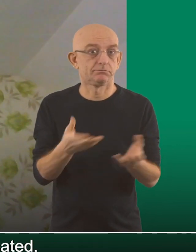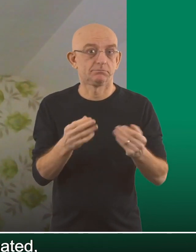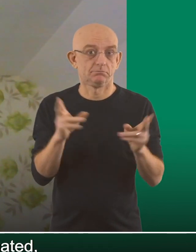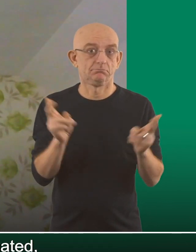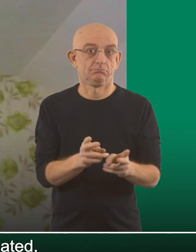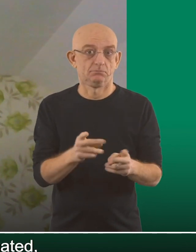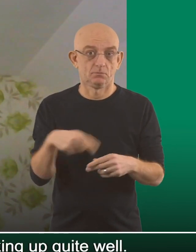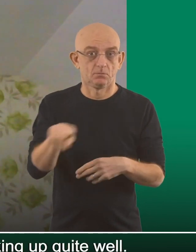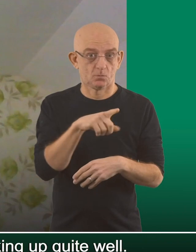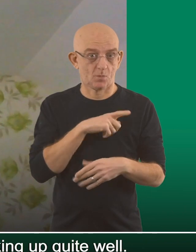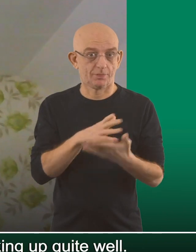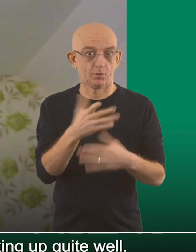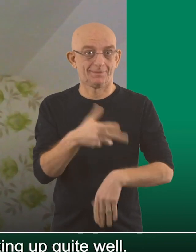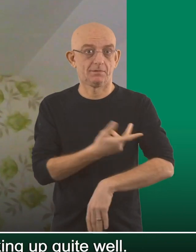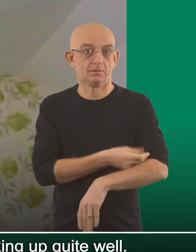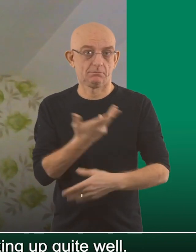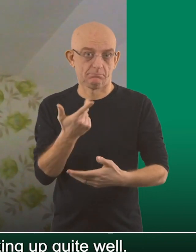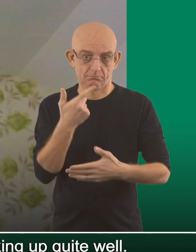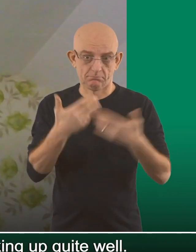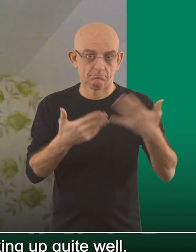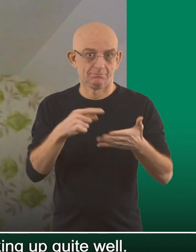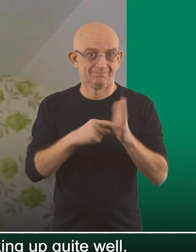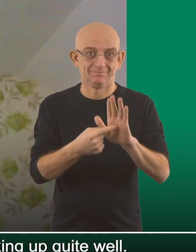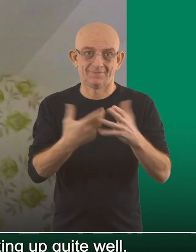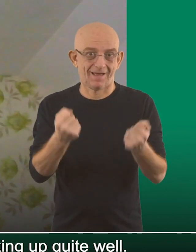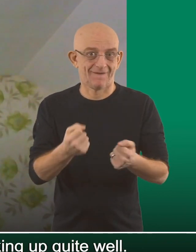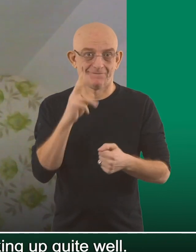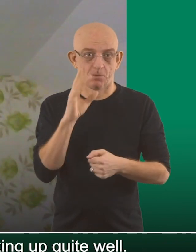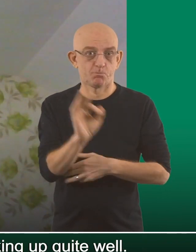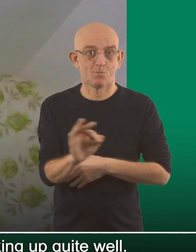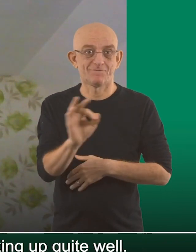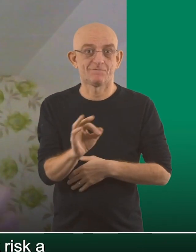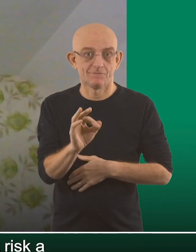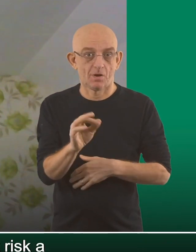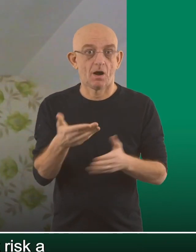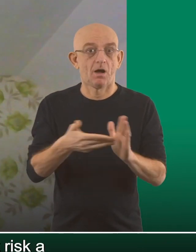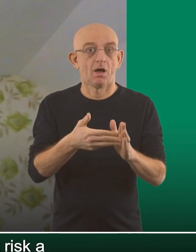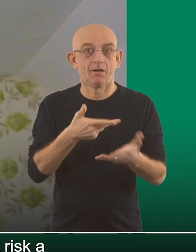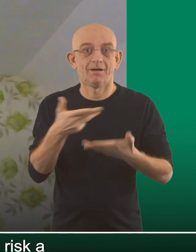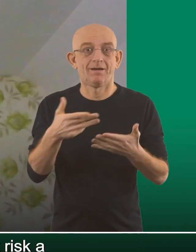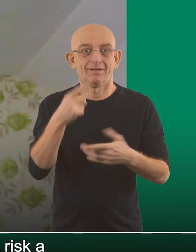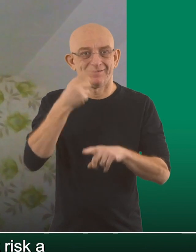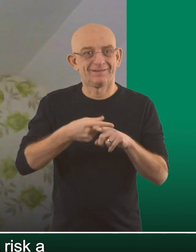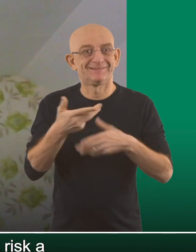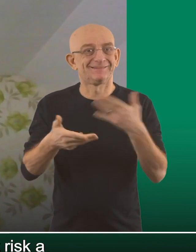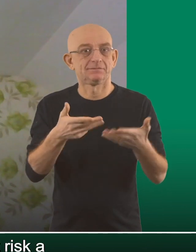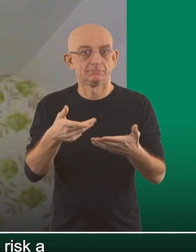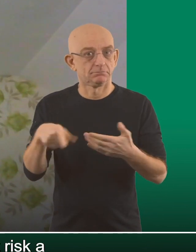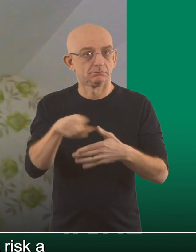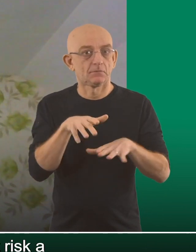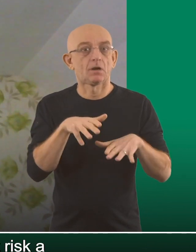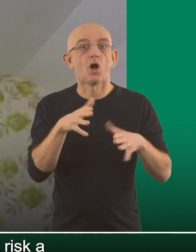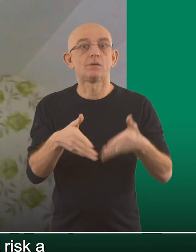and deaths in those that are vaccinated. And as I say, that evidence is stacking up quite well. Infection rate as they are,